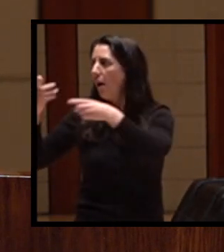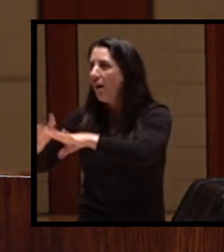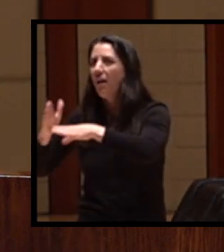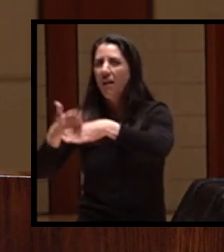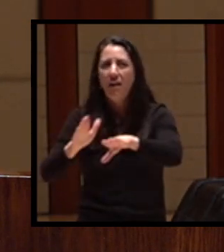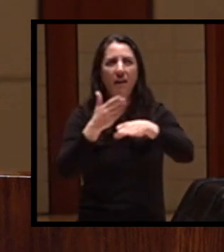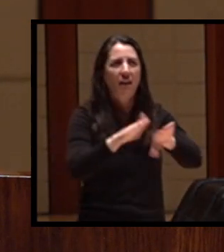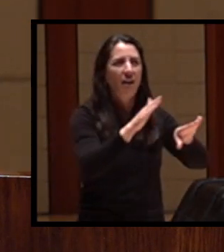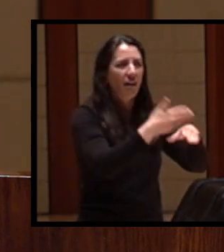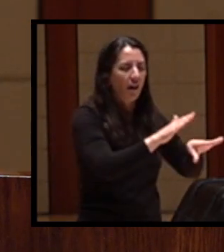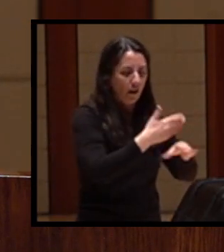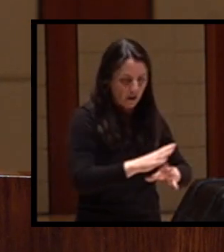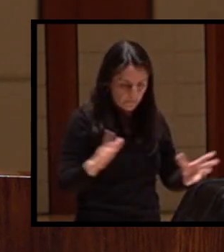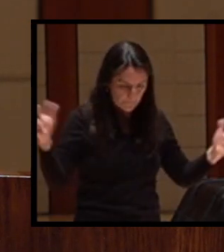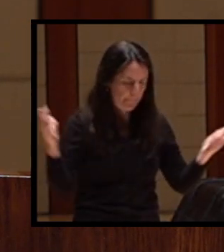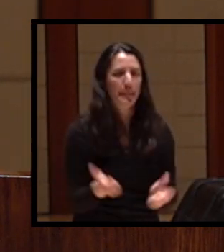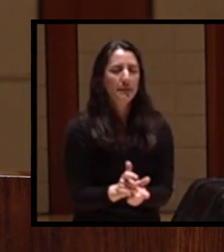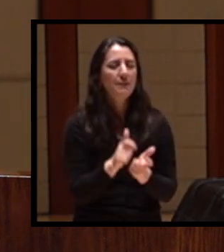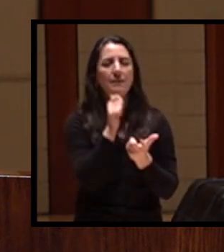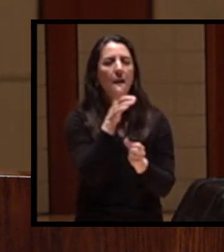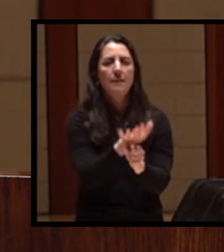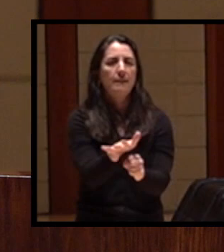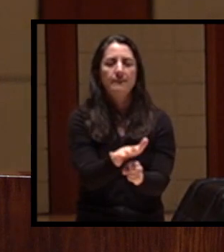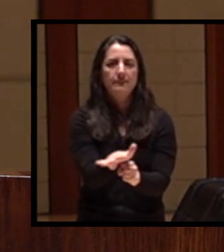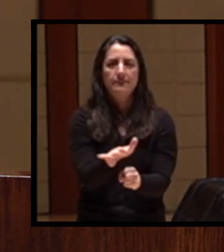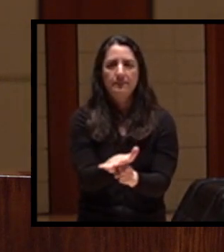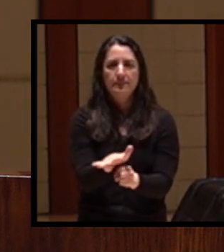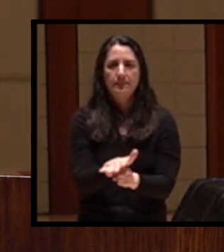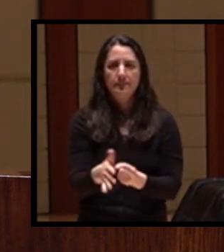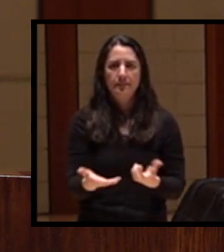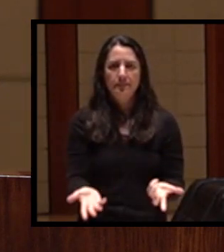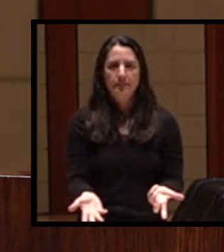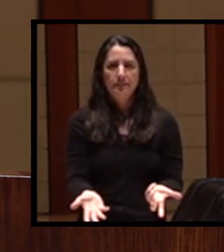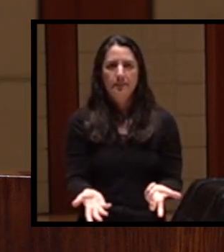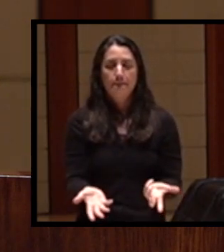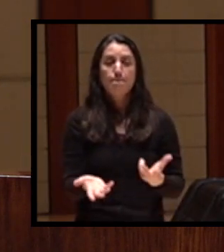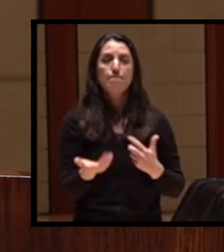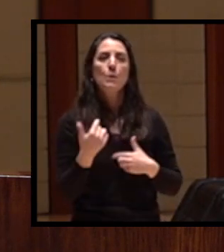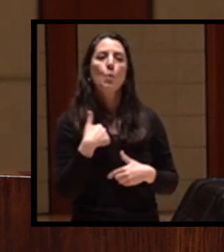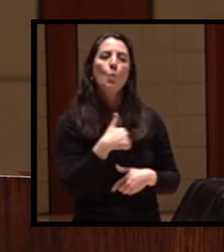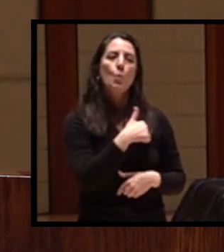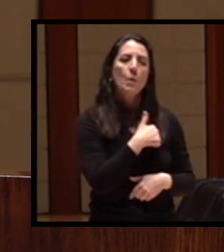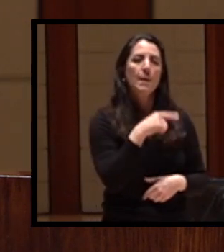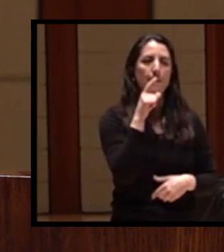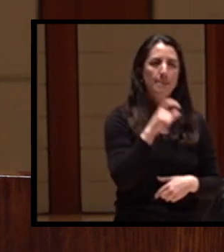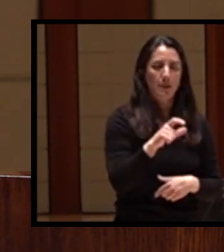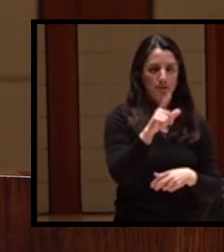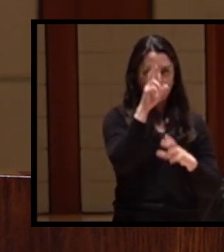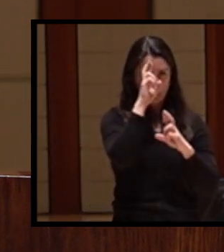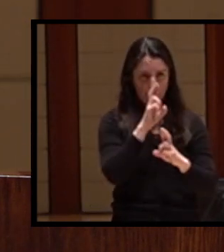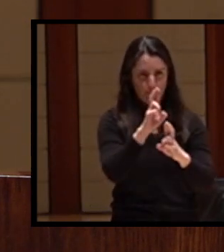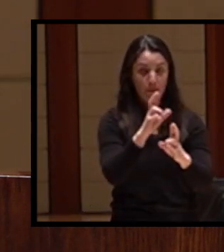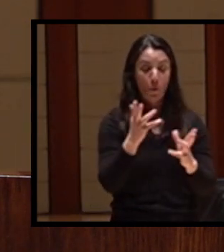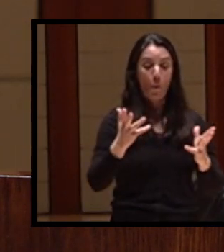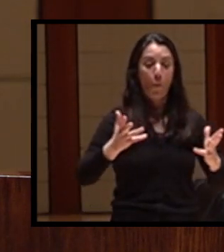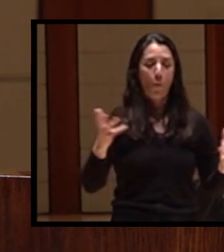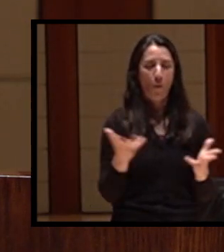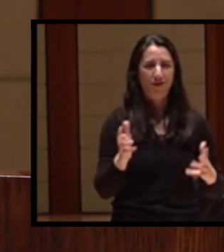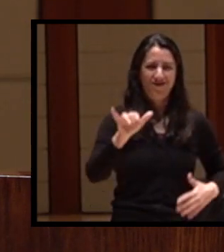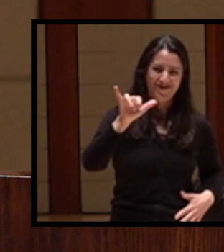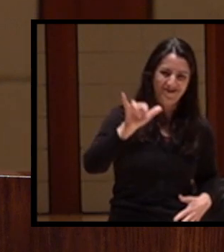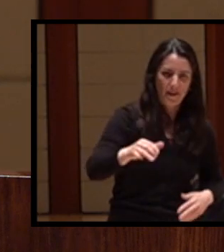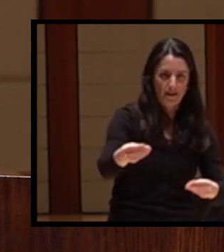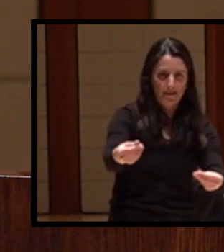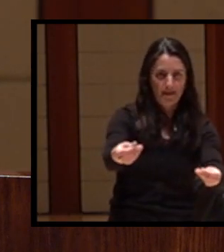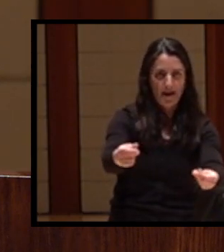needs of the basin as equally important to our own needs, we will all suffer. To truly reclaim